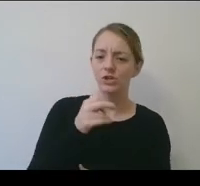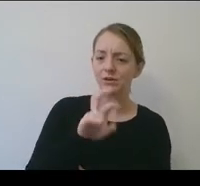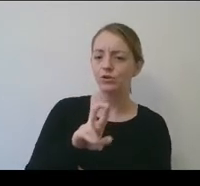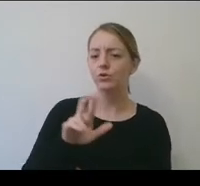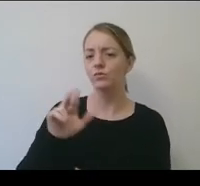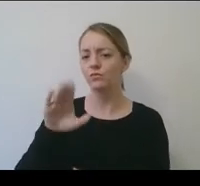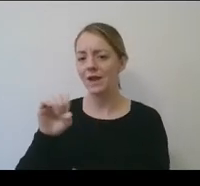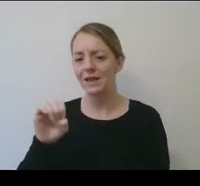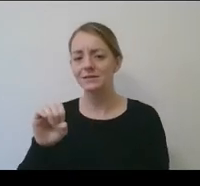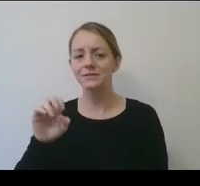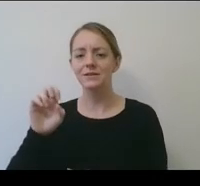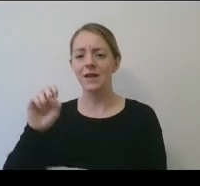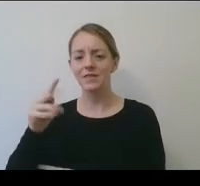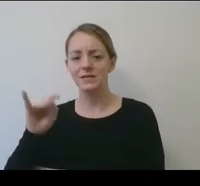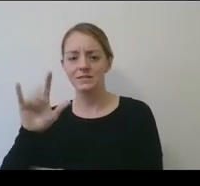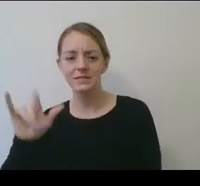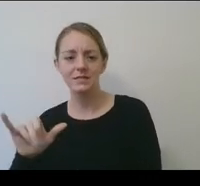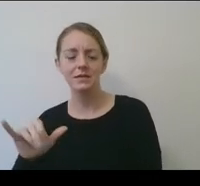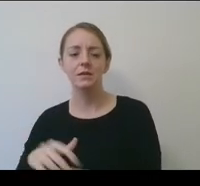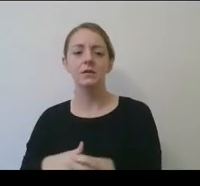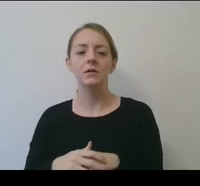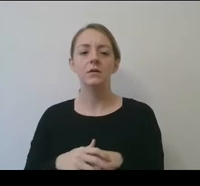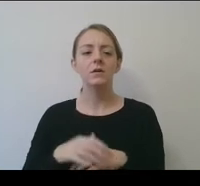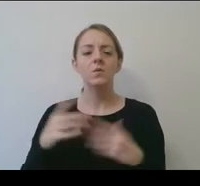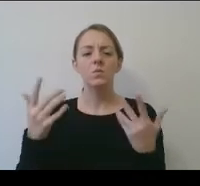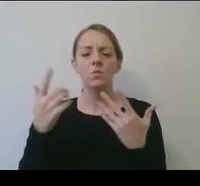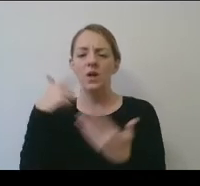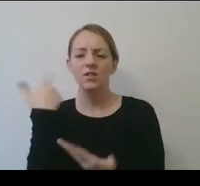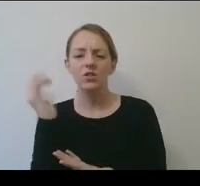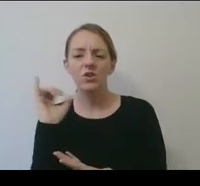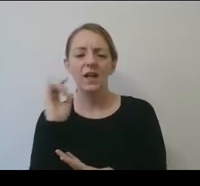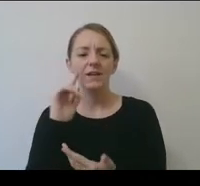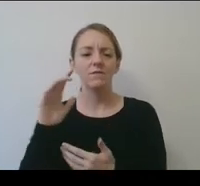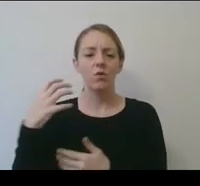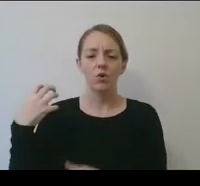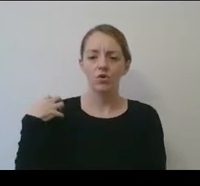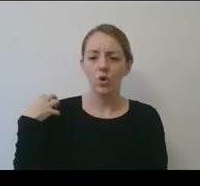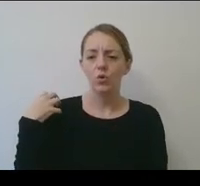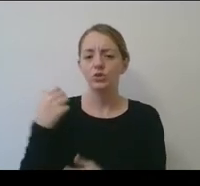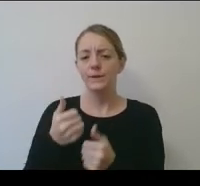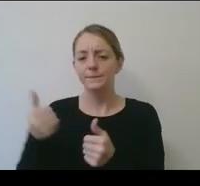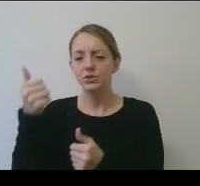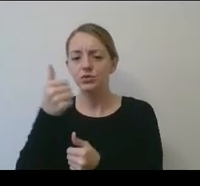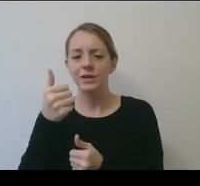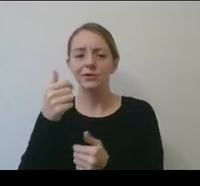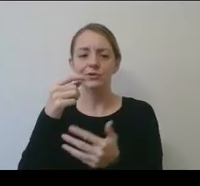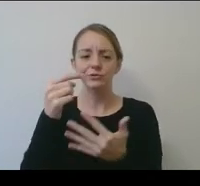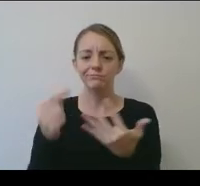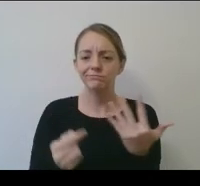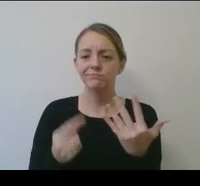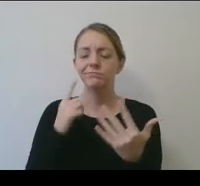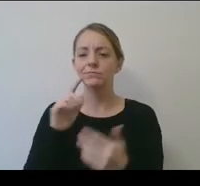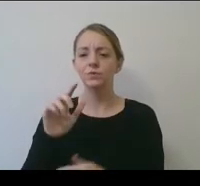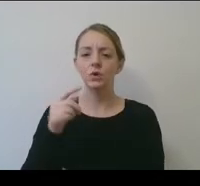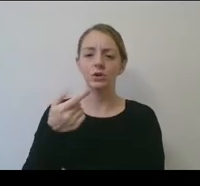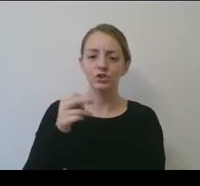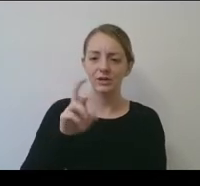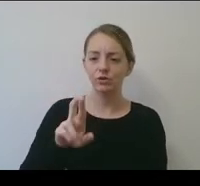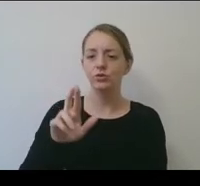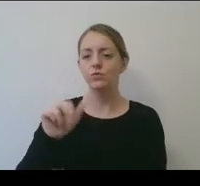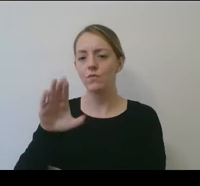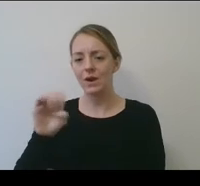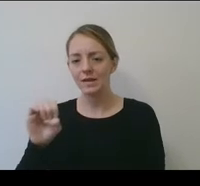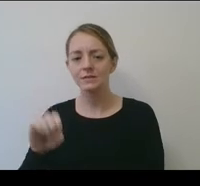numbers and athletics for administrators, coaches, etc., look like across gender and race and ethnicity? And what do allocation of